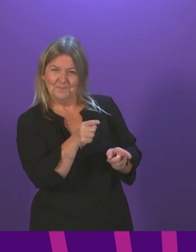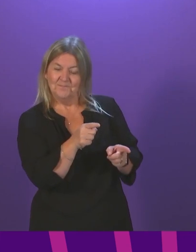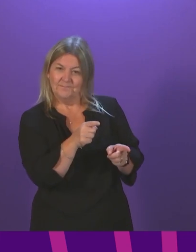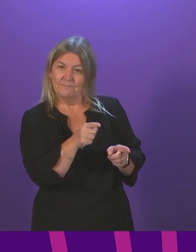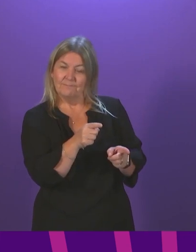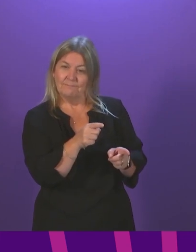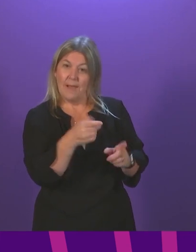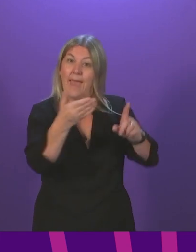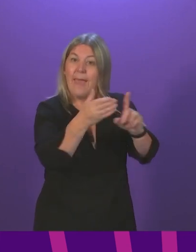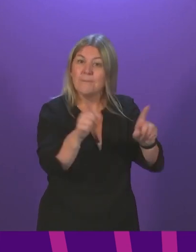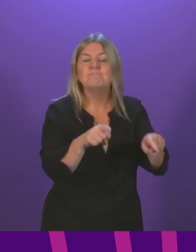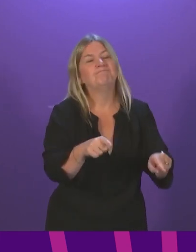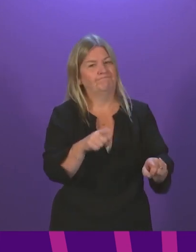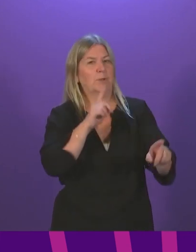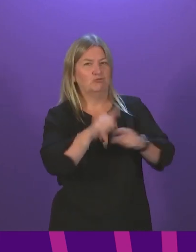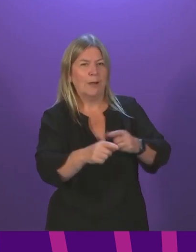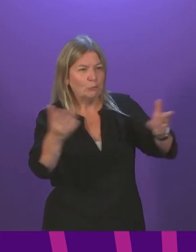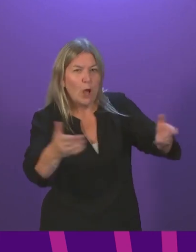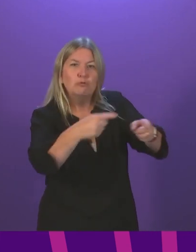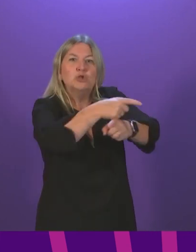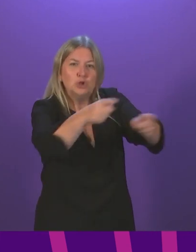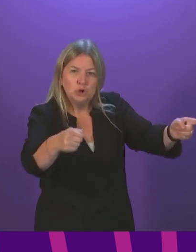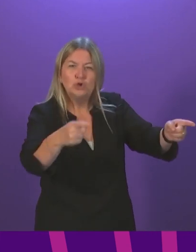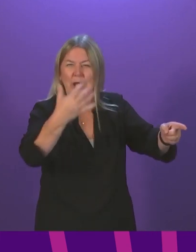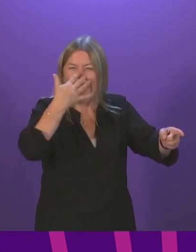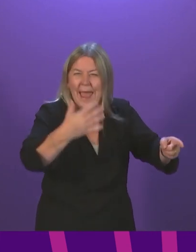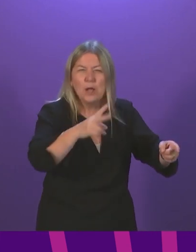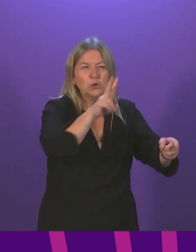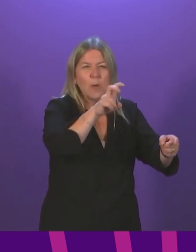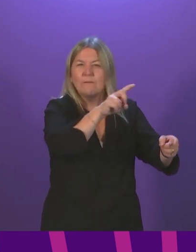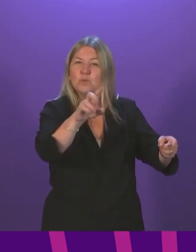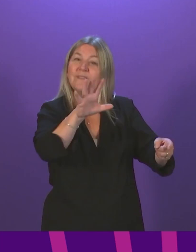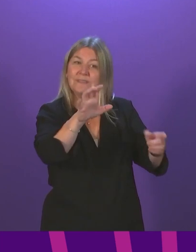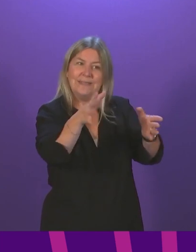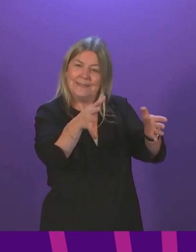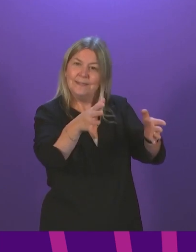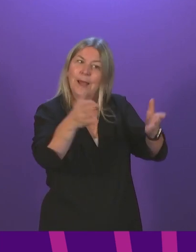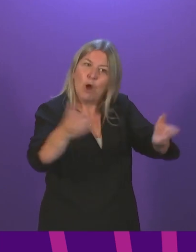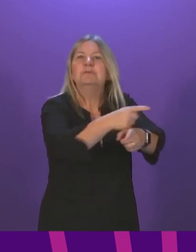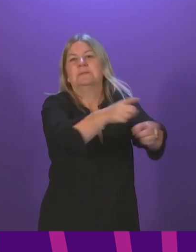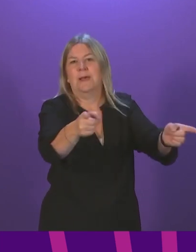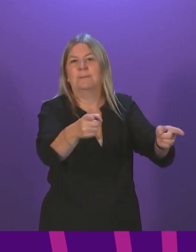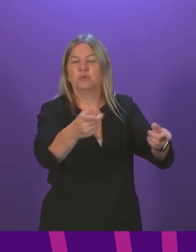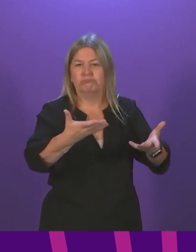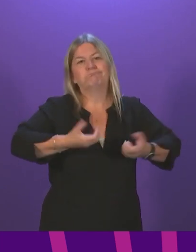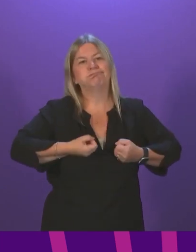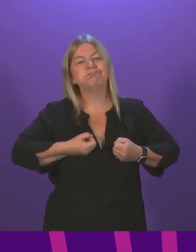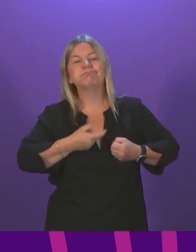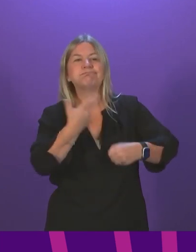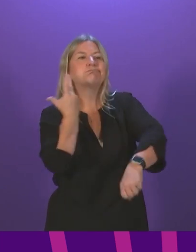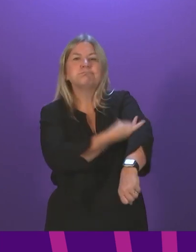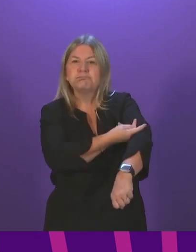as many as possible and encourage as many in that age group to take up the offer of vaccination. We will use all of the existing resources, mobile